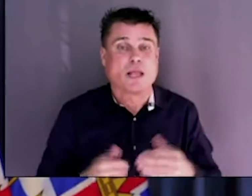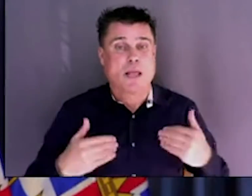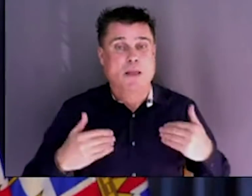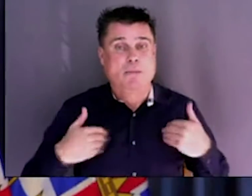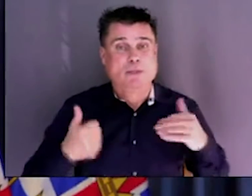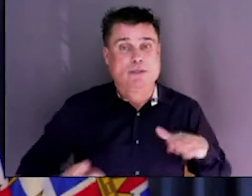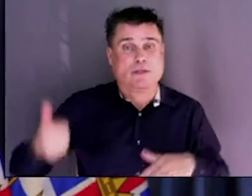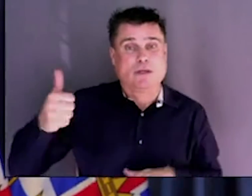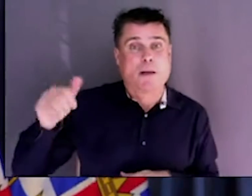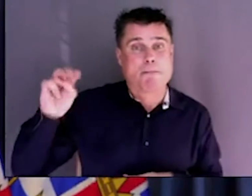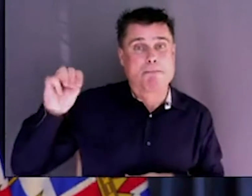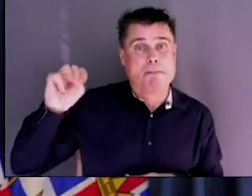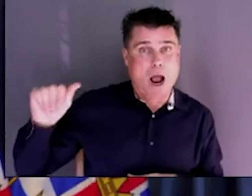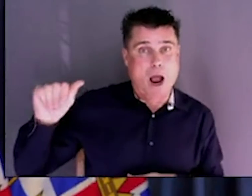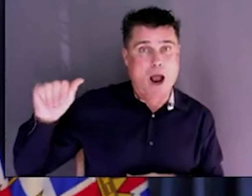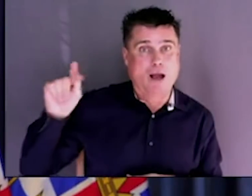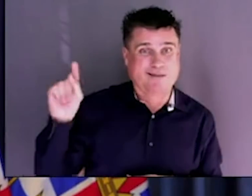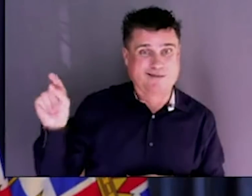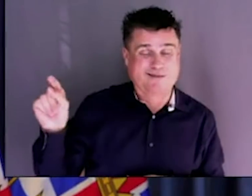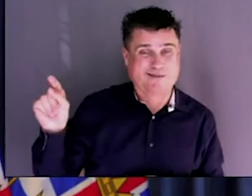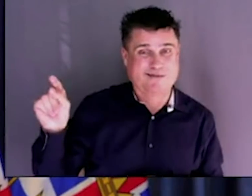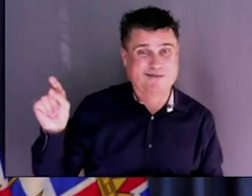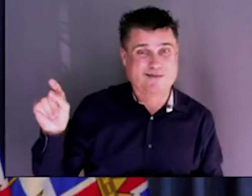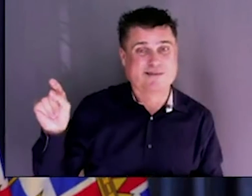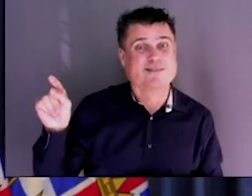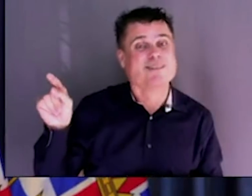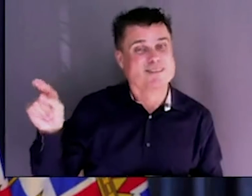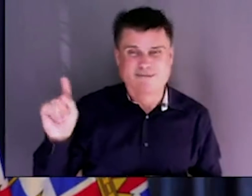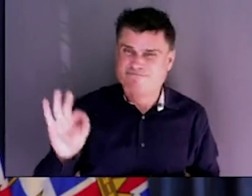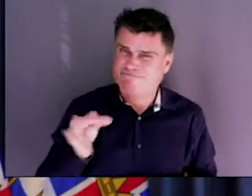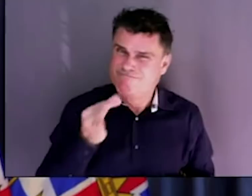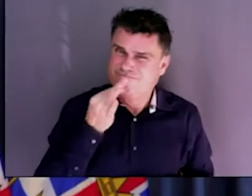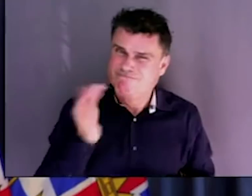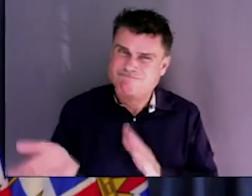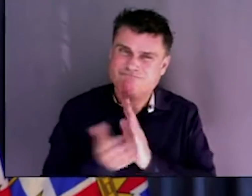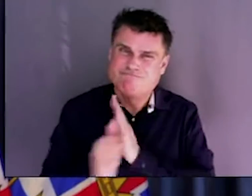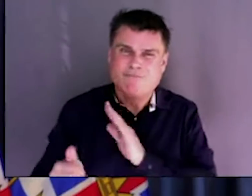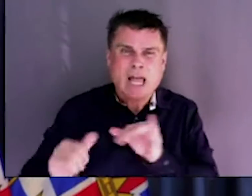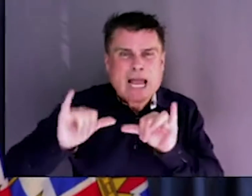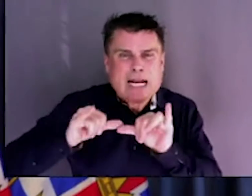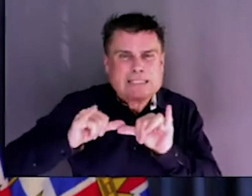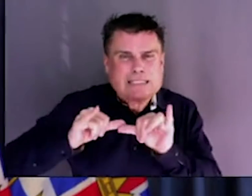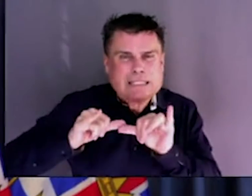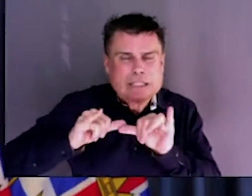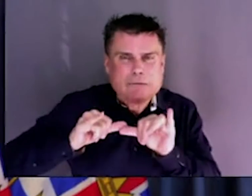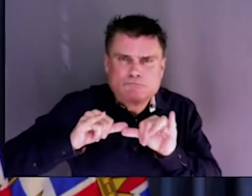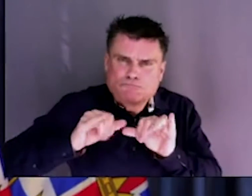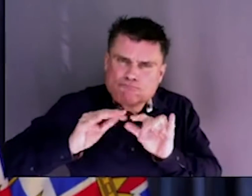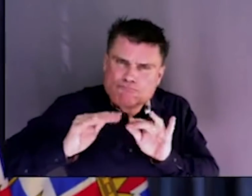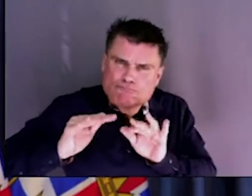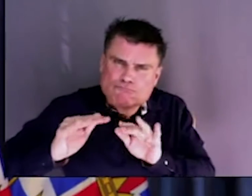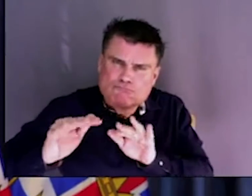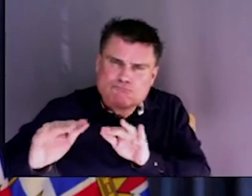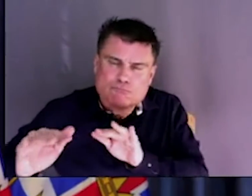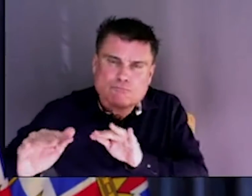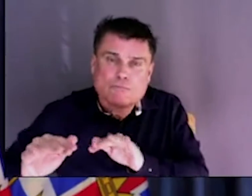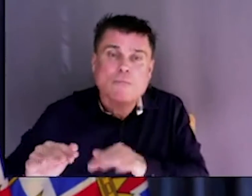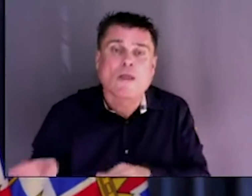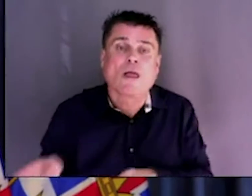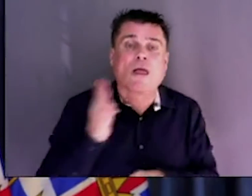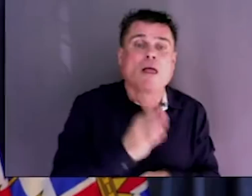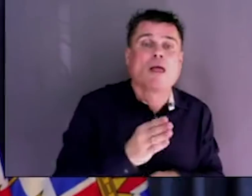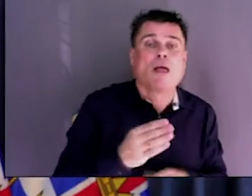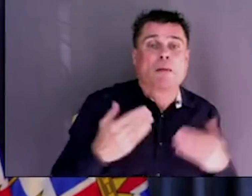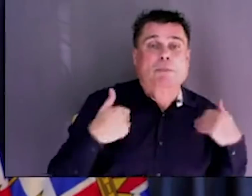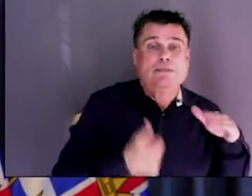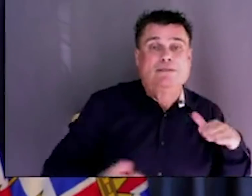she was elected. So to take her expertise to join that up with Minister Fleming at transportation was a way to ensure that